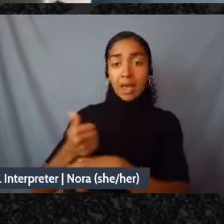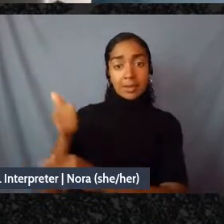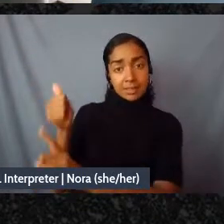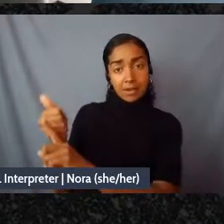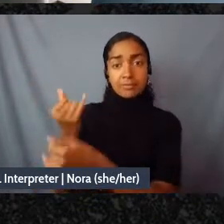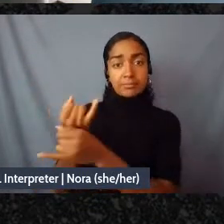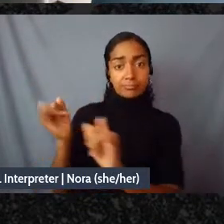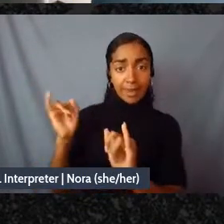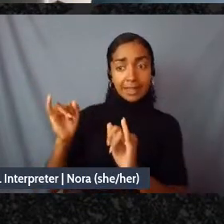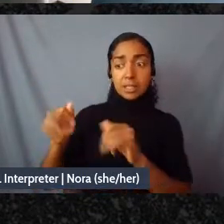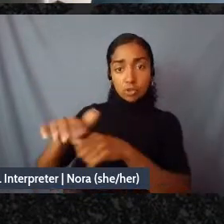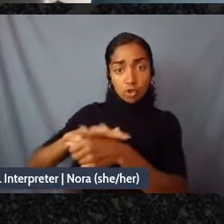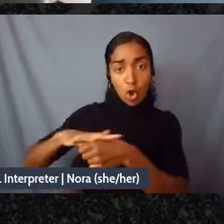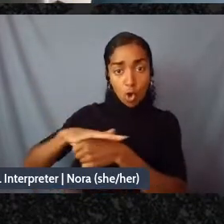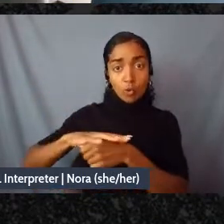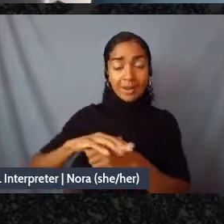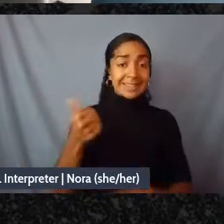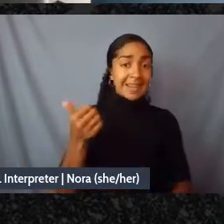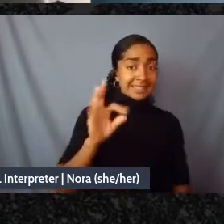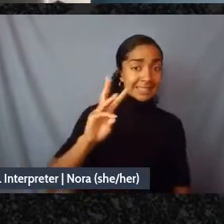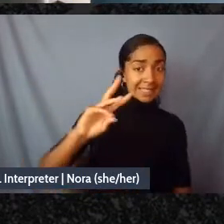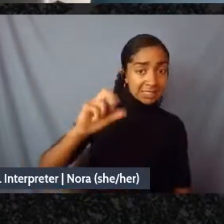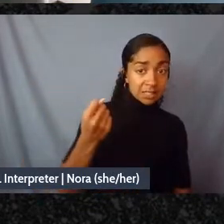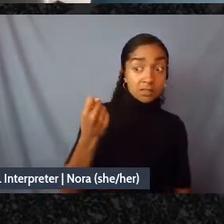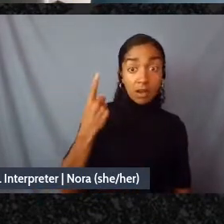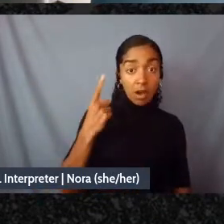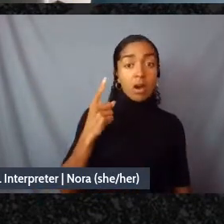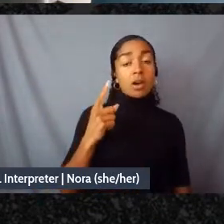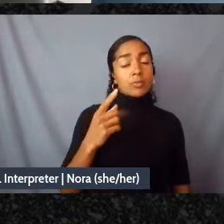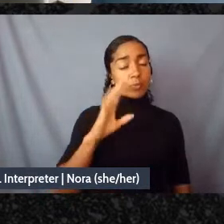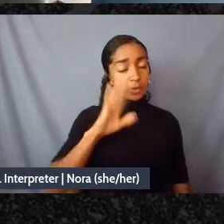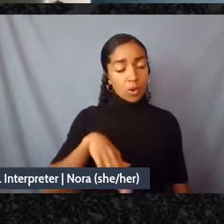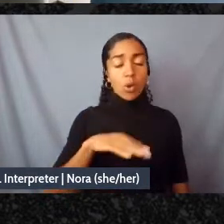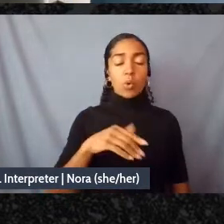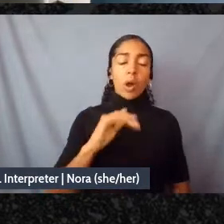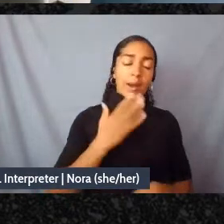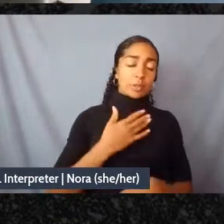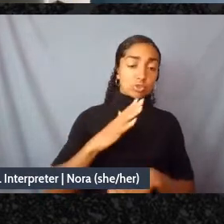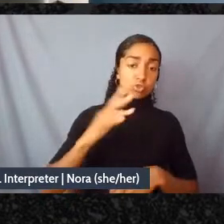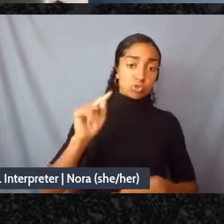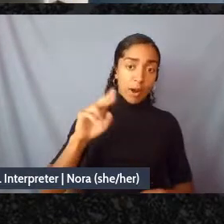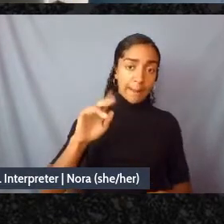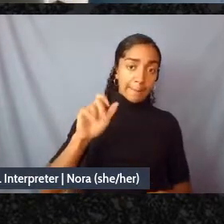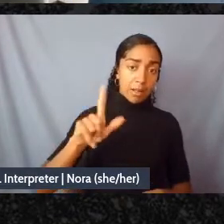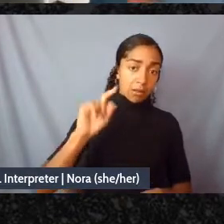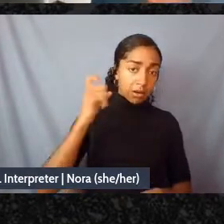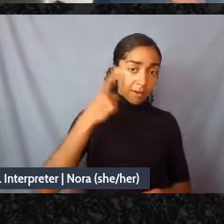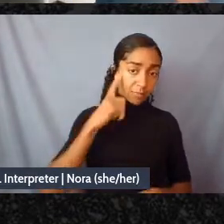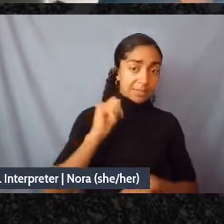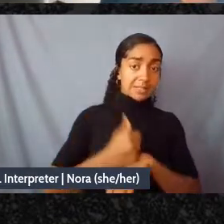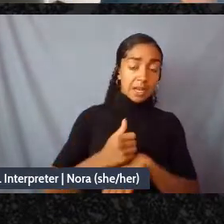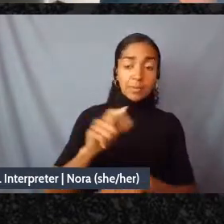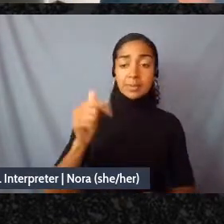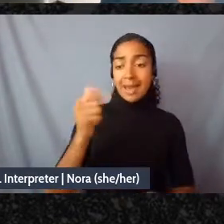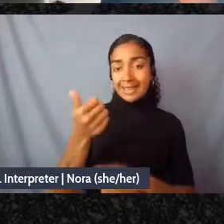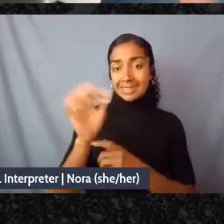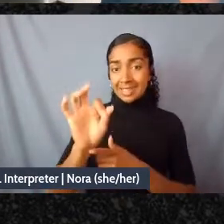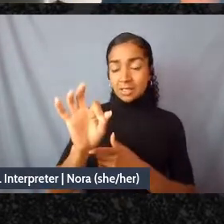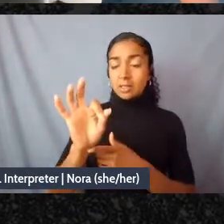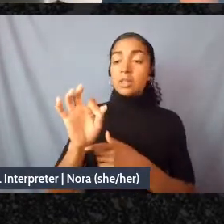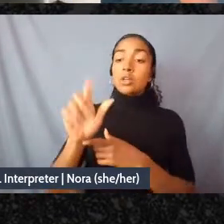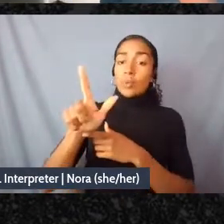industries and we have to be clear our tribal government was set up in 1923 by the US government specifically to